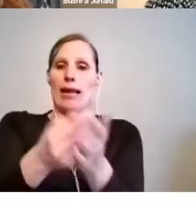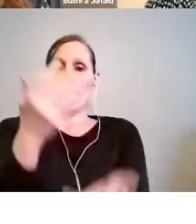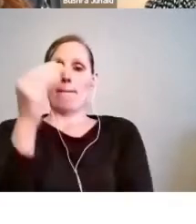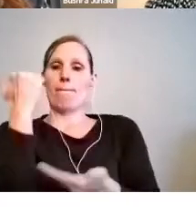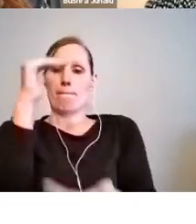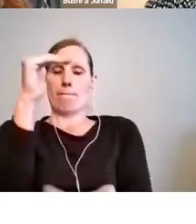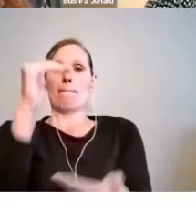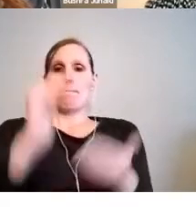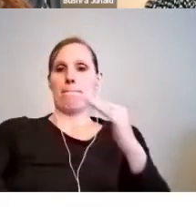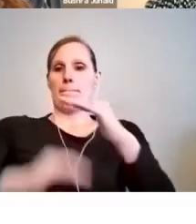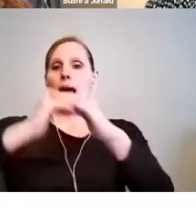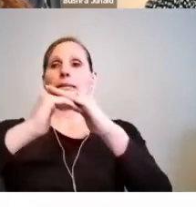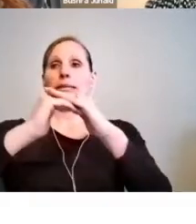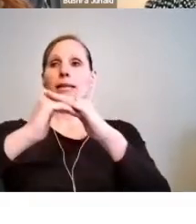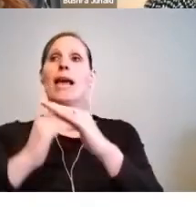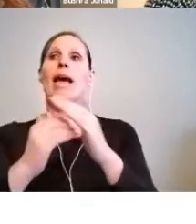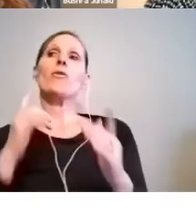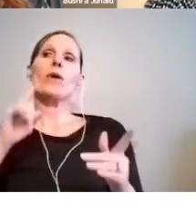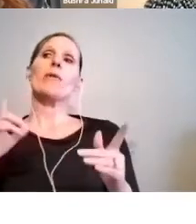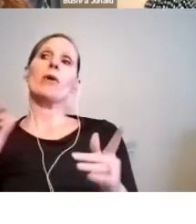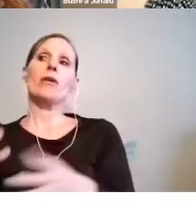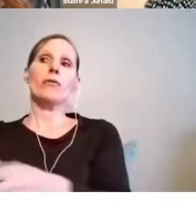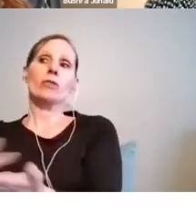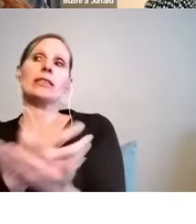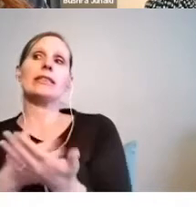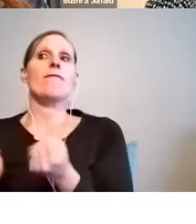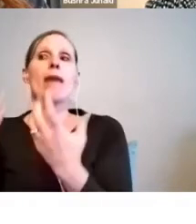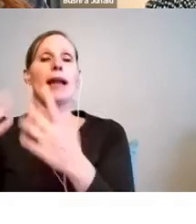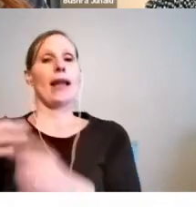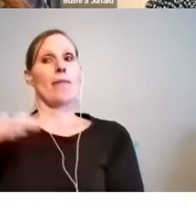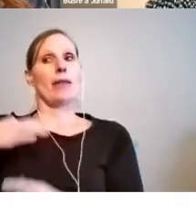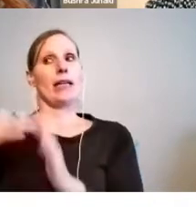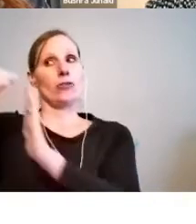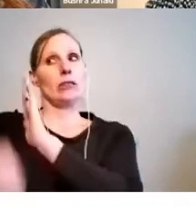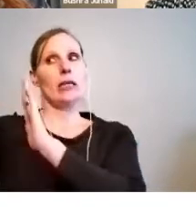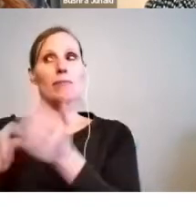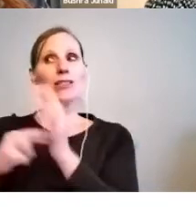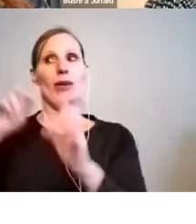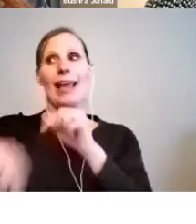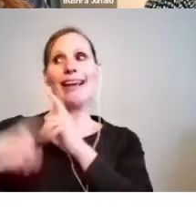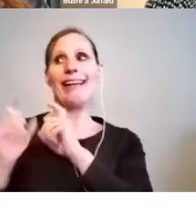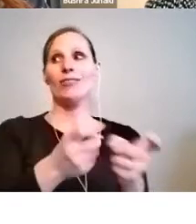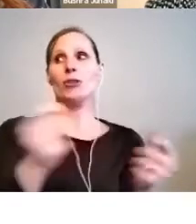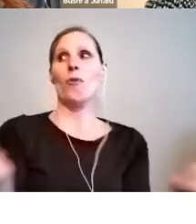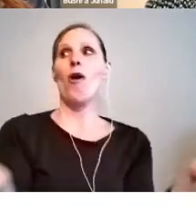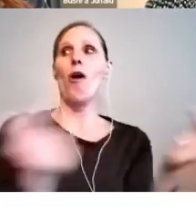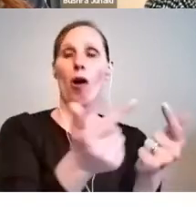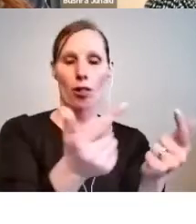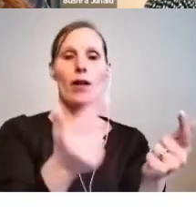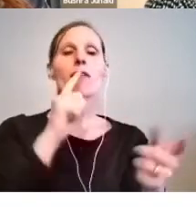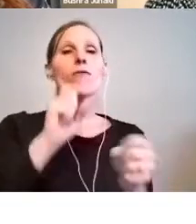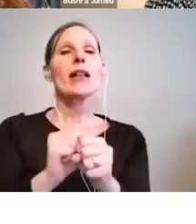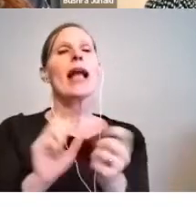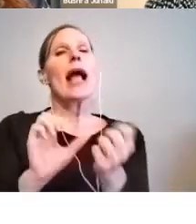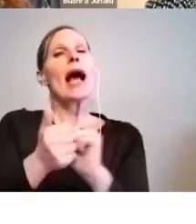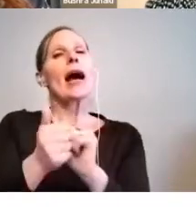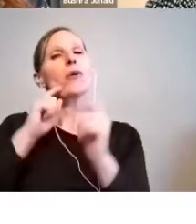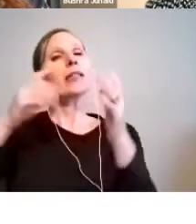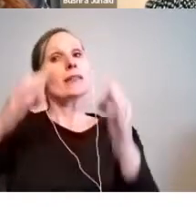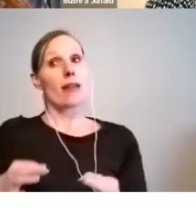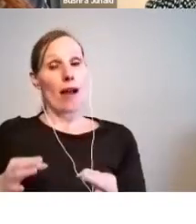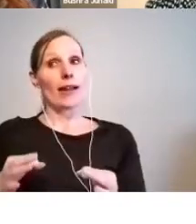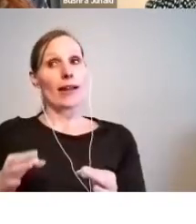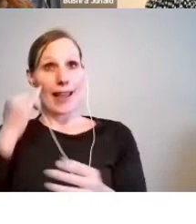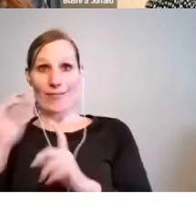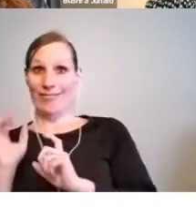applications than we're able to fund. To ensure that there is fairness in how funding decisions are made, the Ontario Arts Council